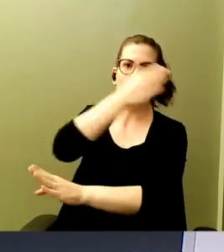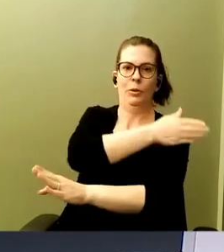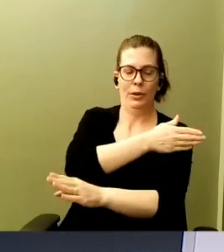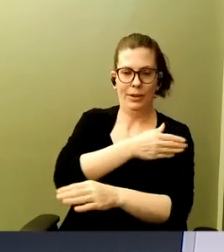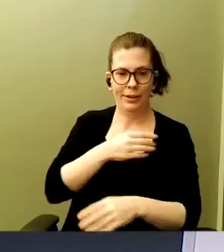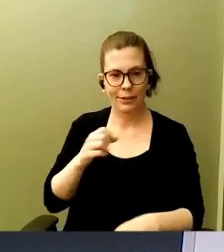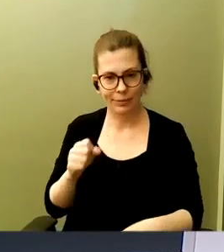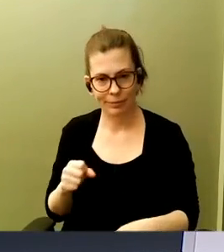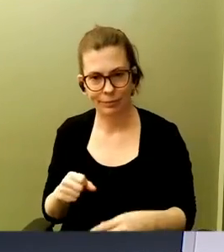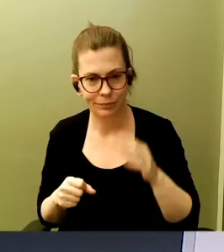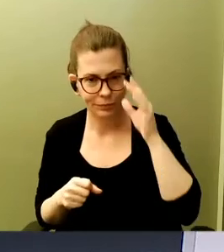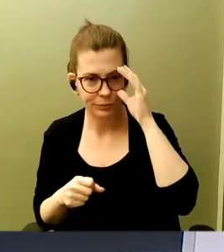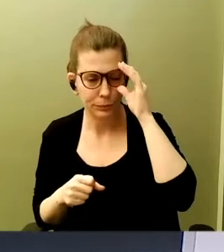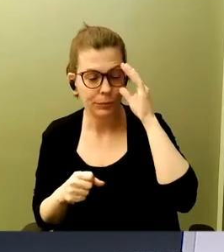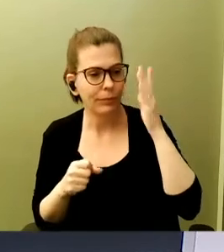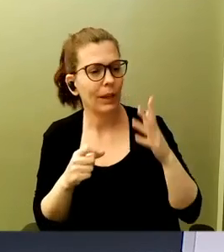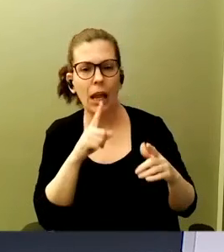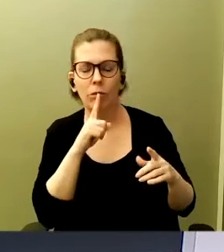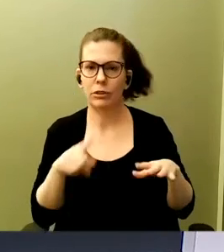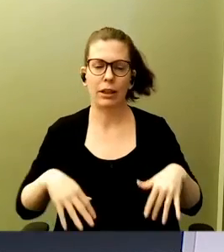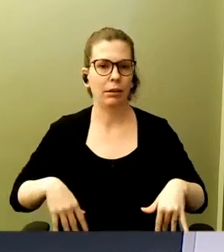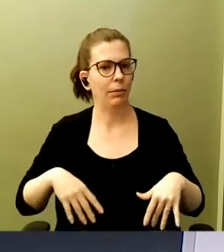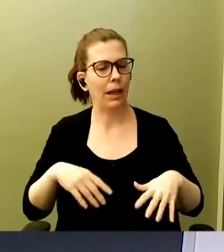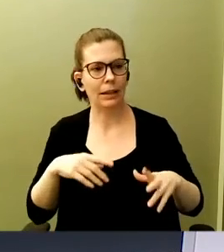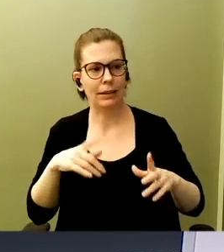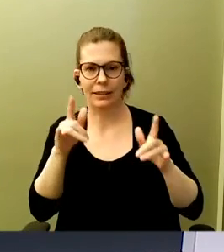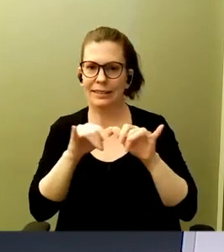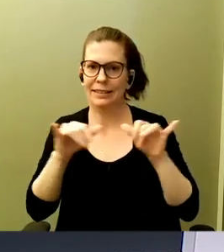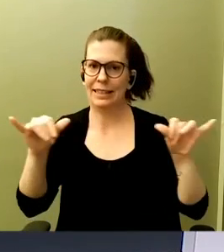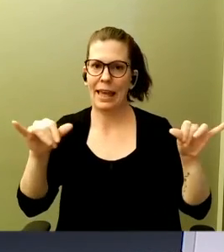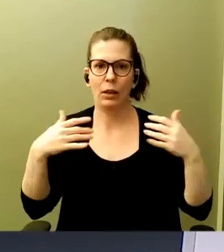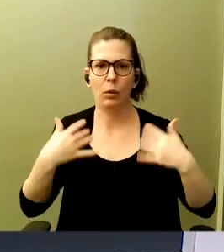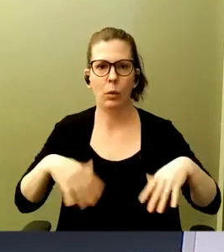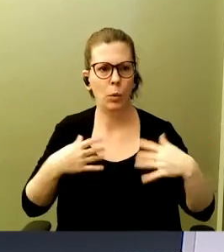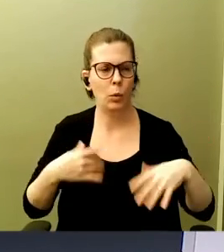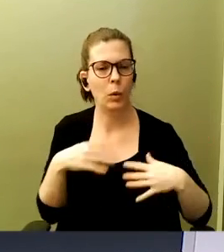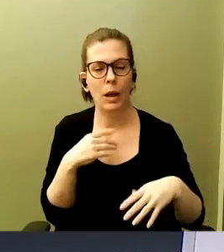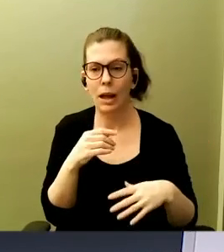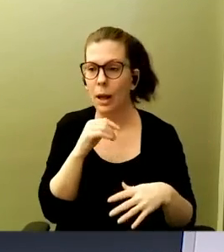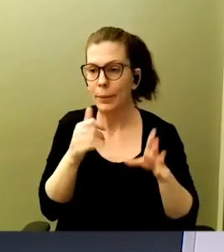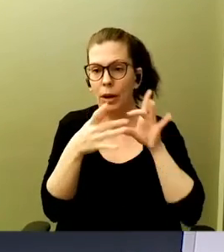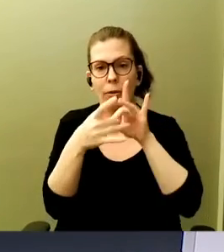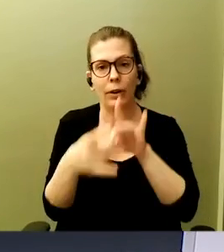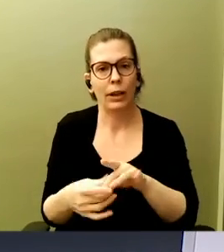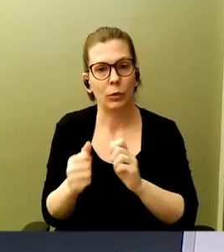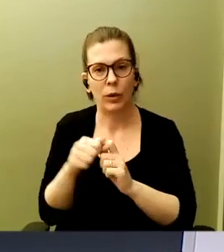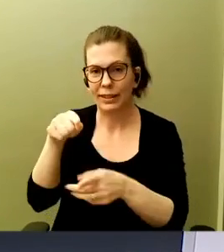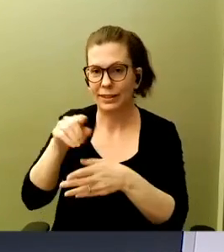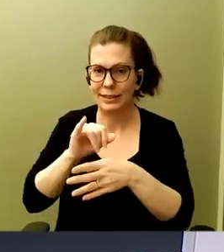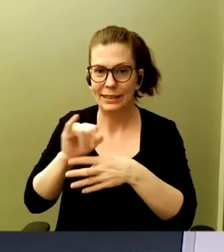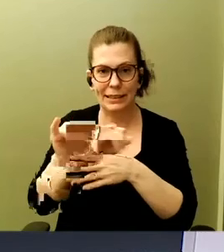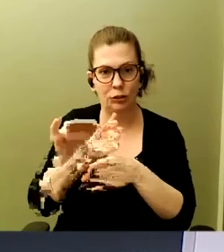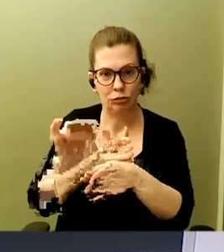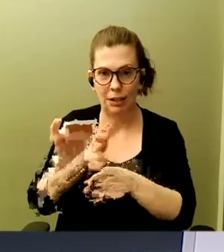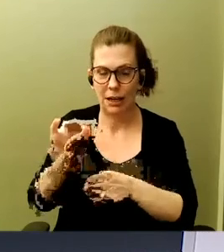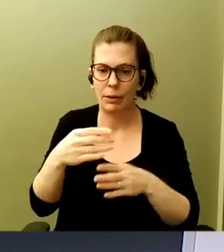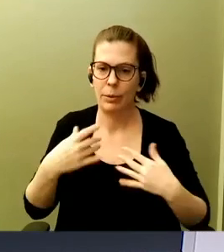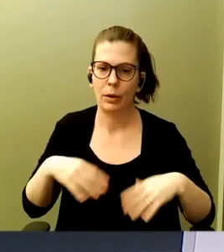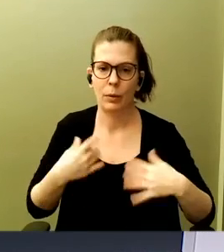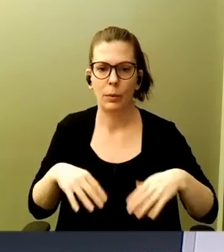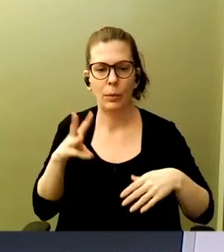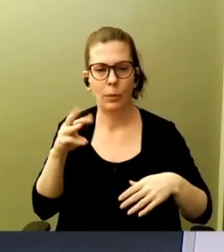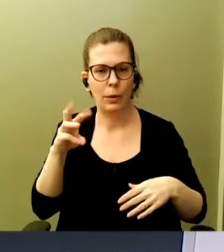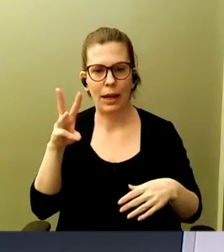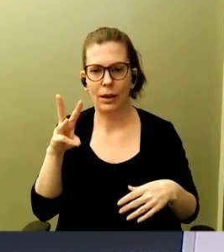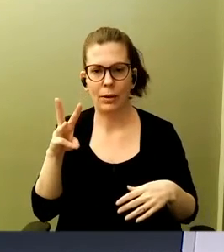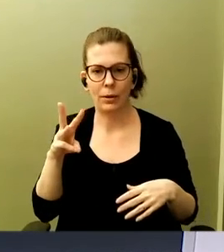it just boggles my mind, the scale, really. Like, I don't associate myself with this industry, but this is just... No, but let me